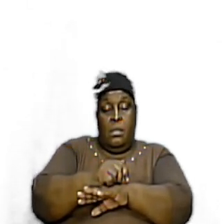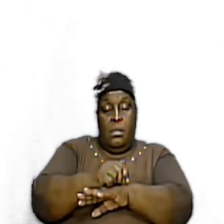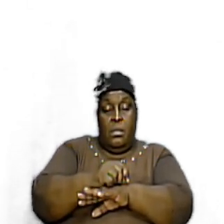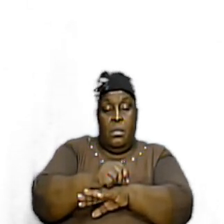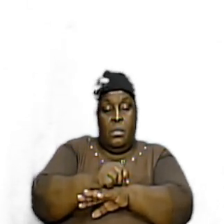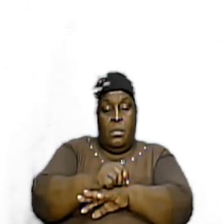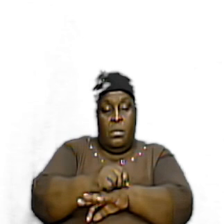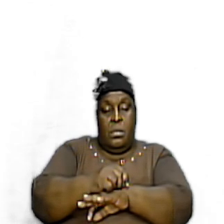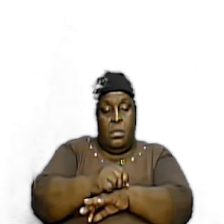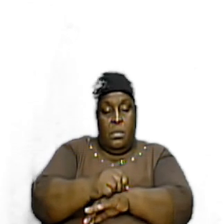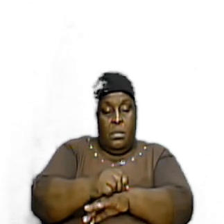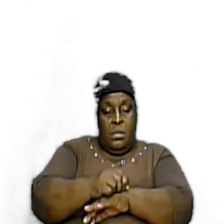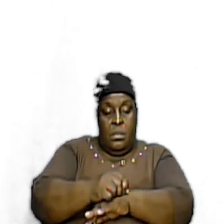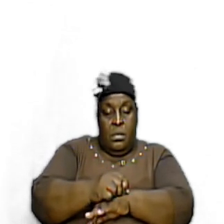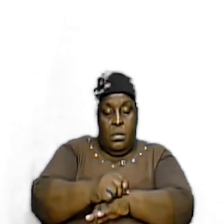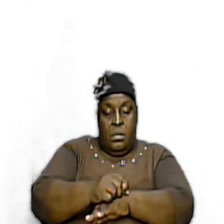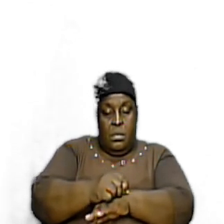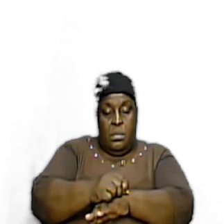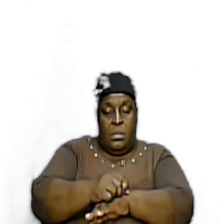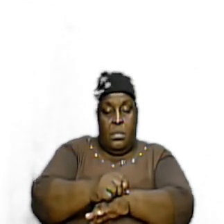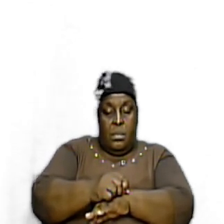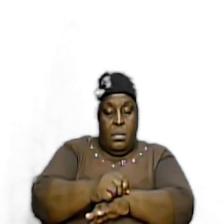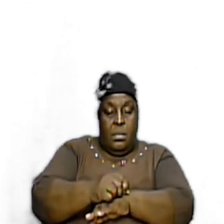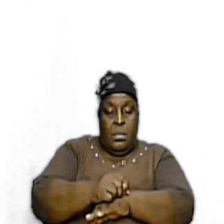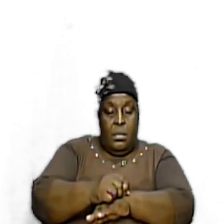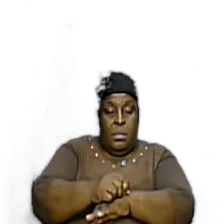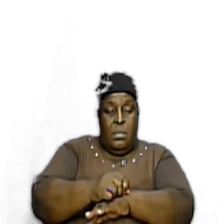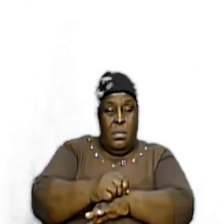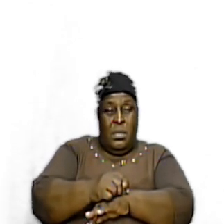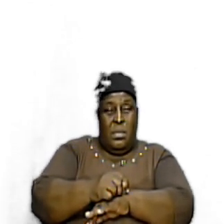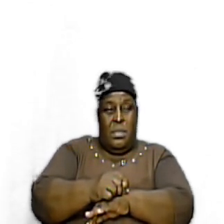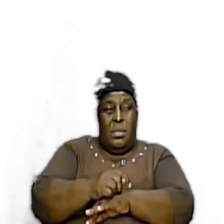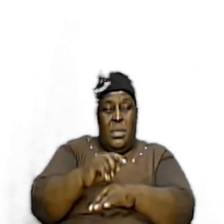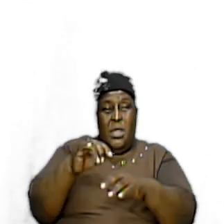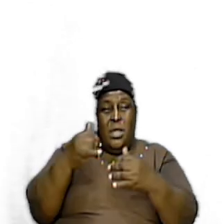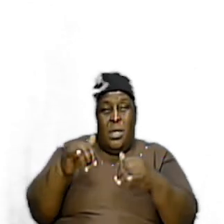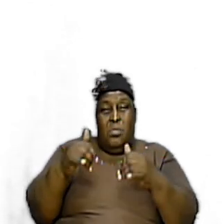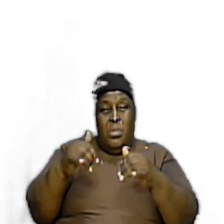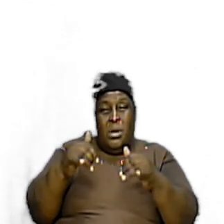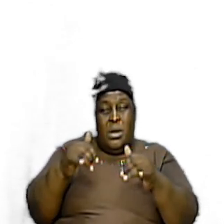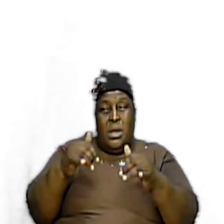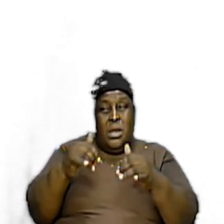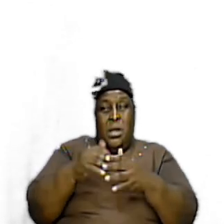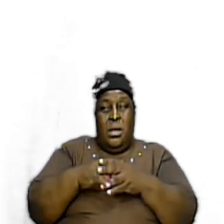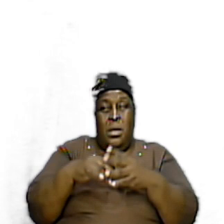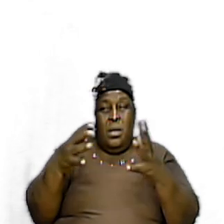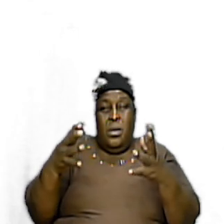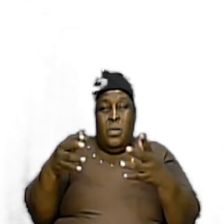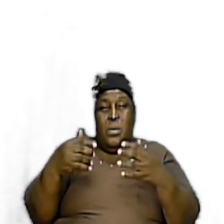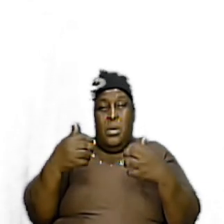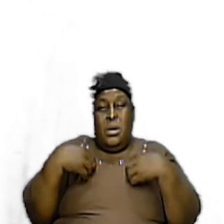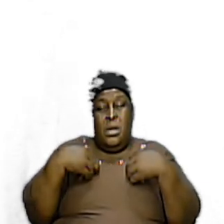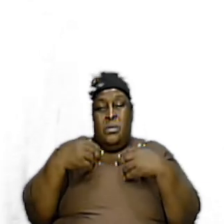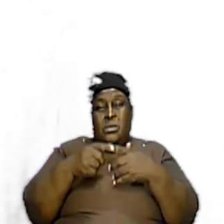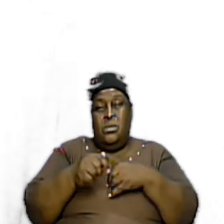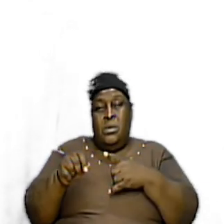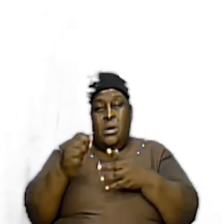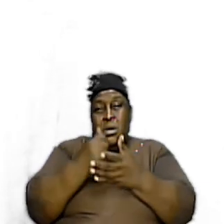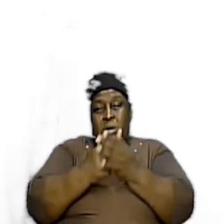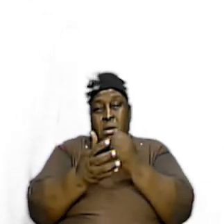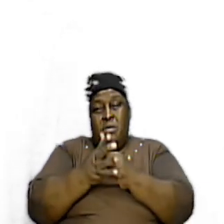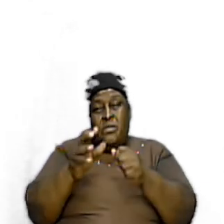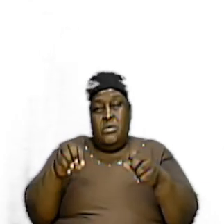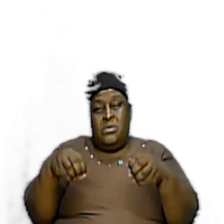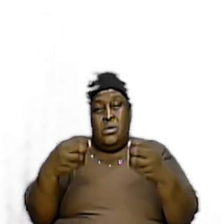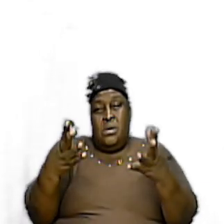You know A group Will play The role That they had to play To ensure That the sacrifice Was offered And